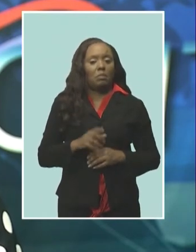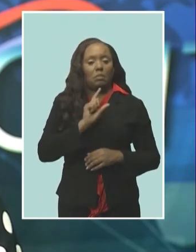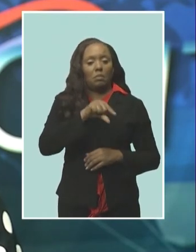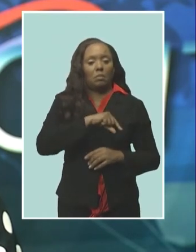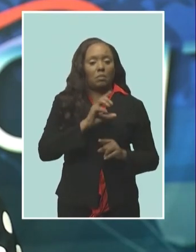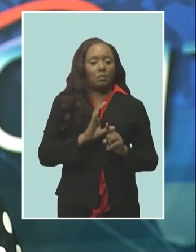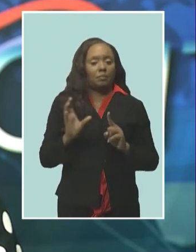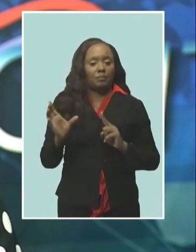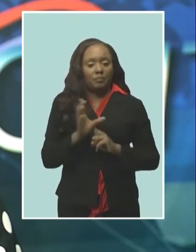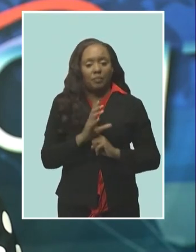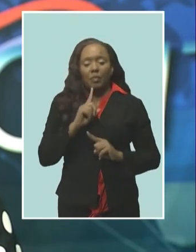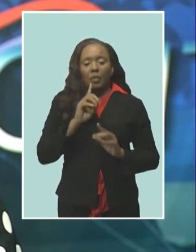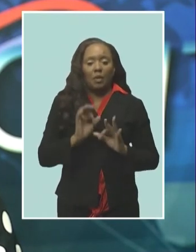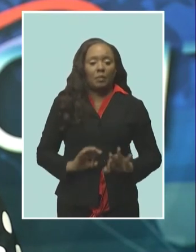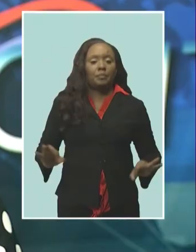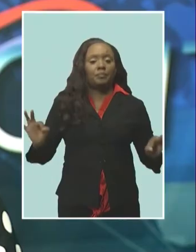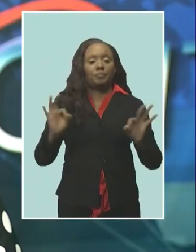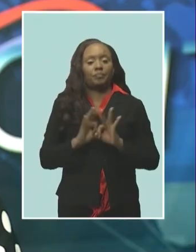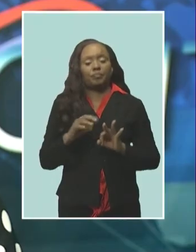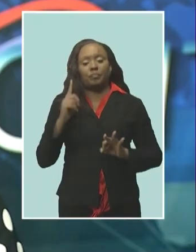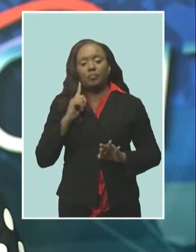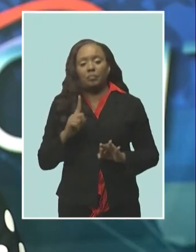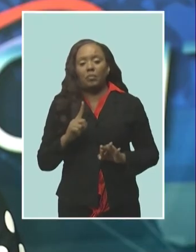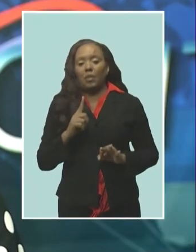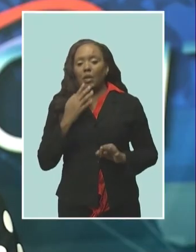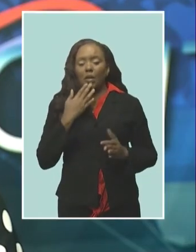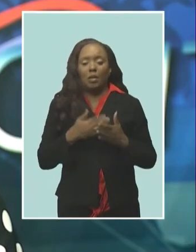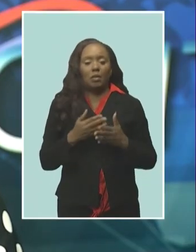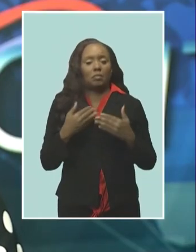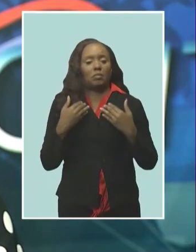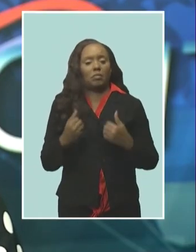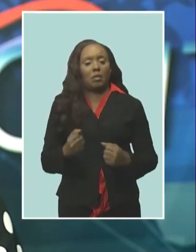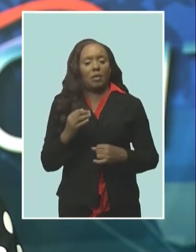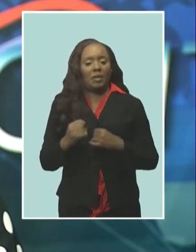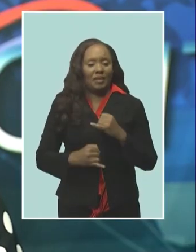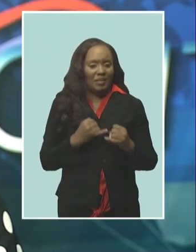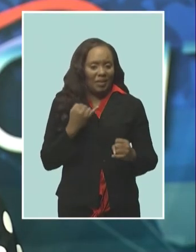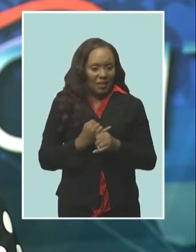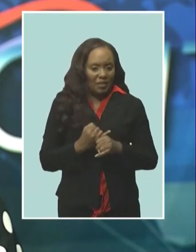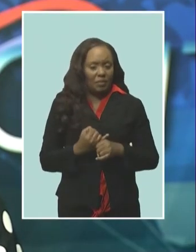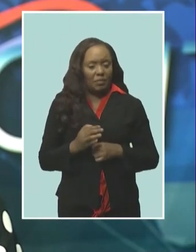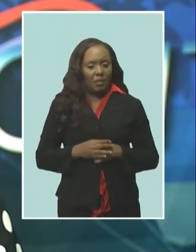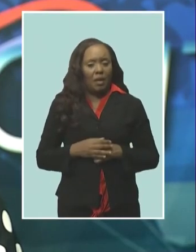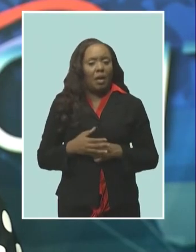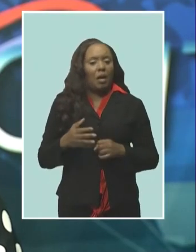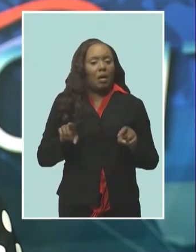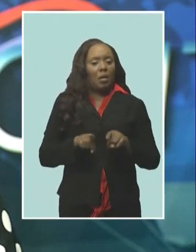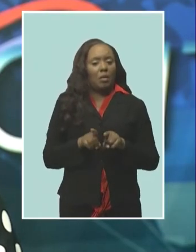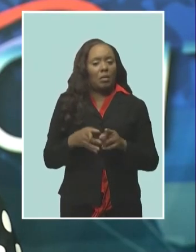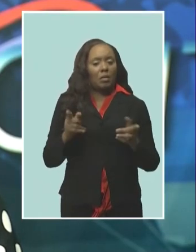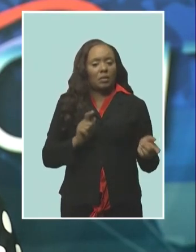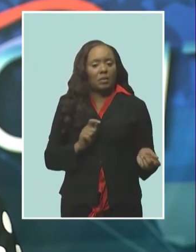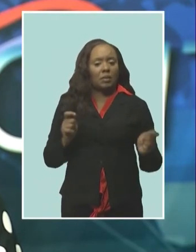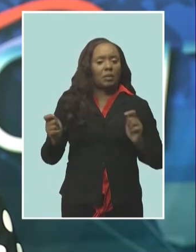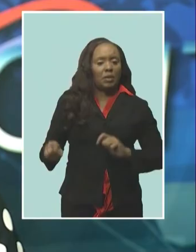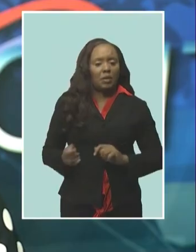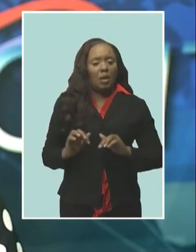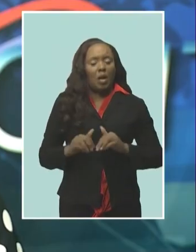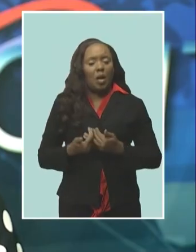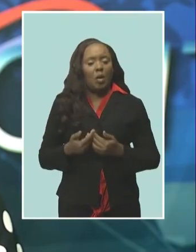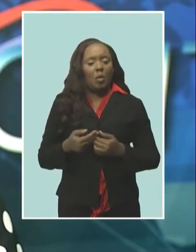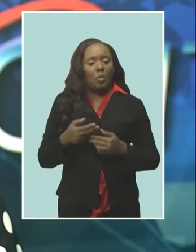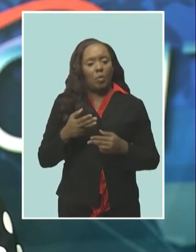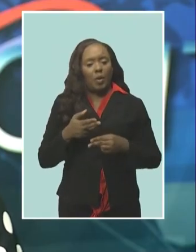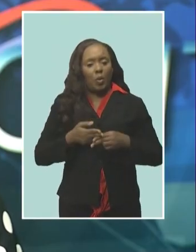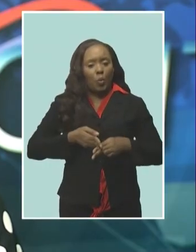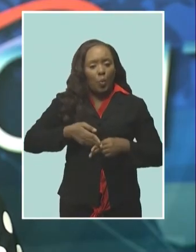necessary to stay on track with international standards and a large part of it will be the conversion to digital weights and measurement he